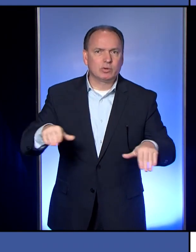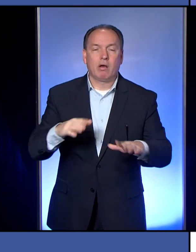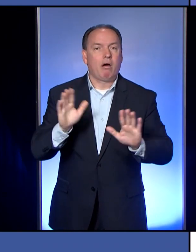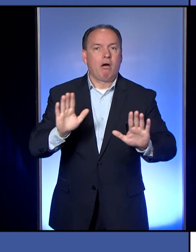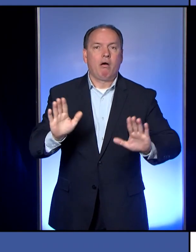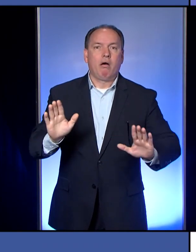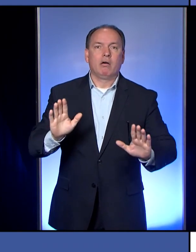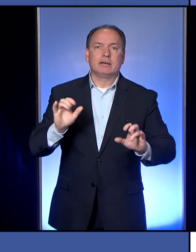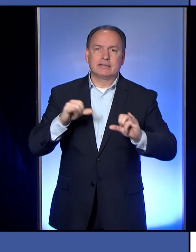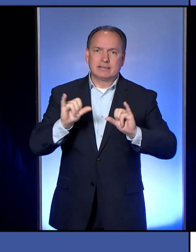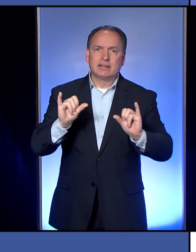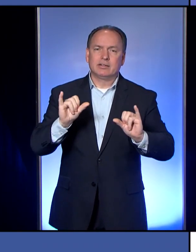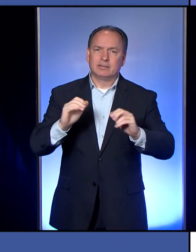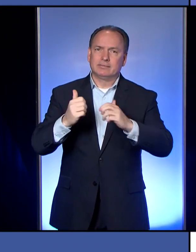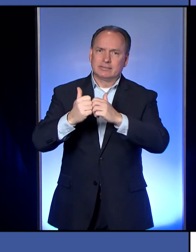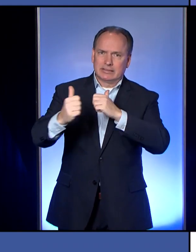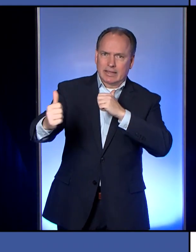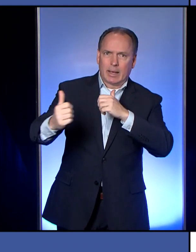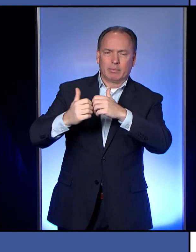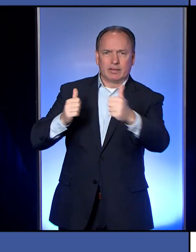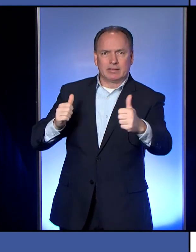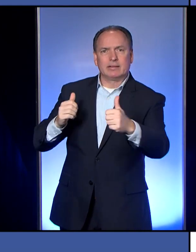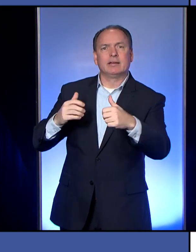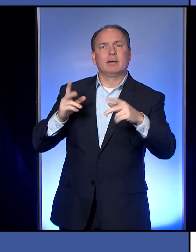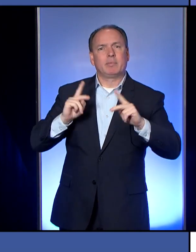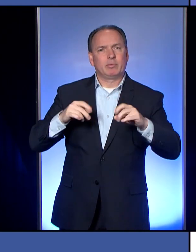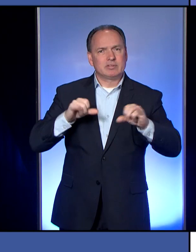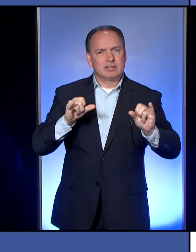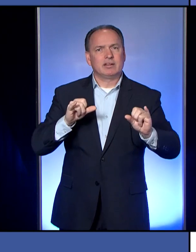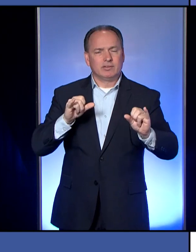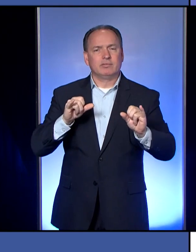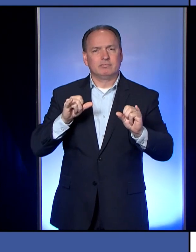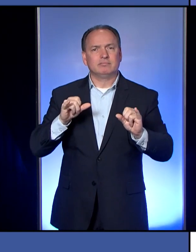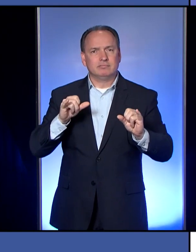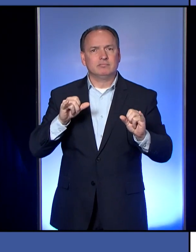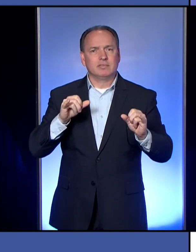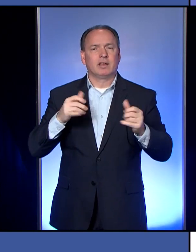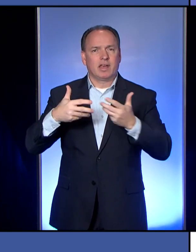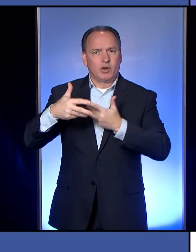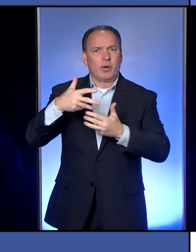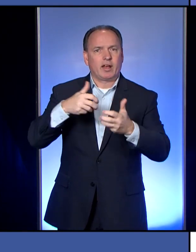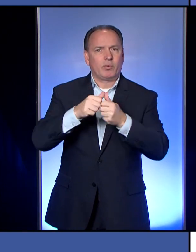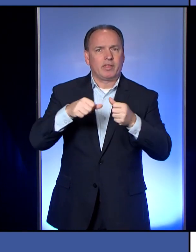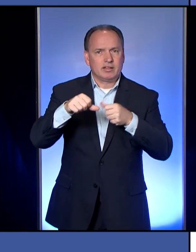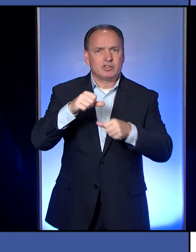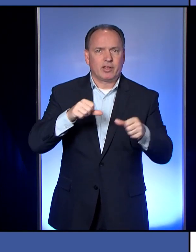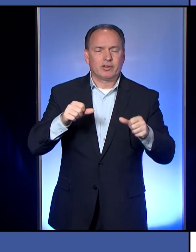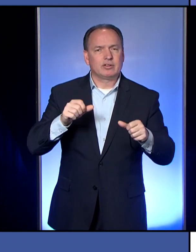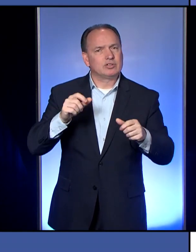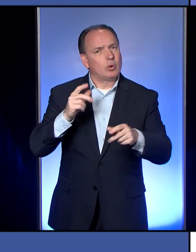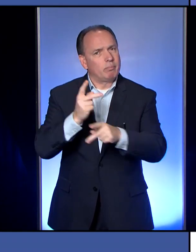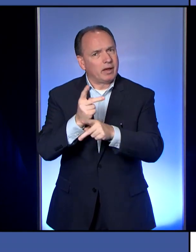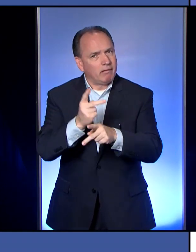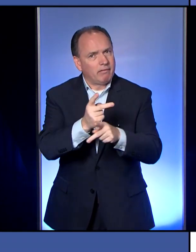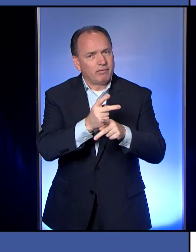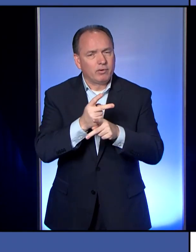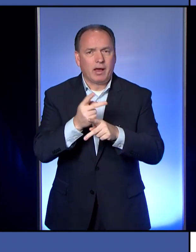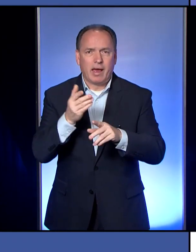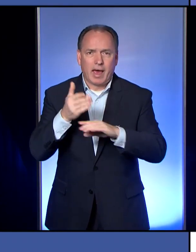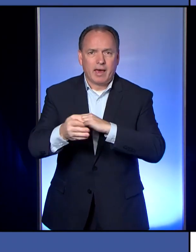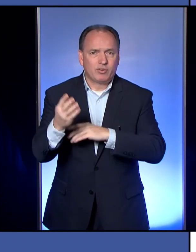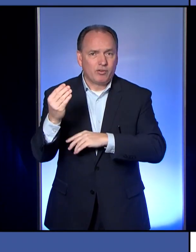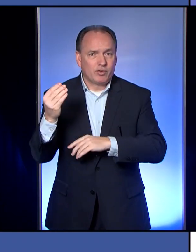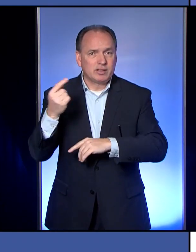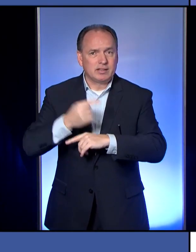because people do still go out to the grocery store. People still do have some interactions with others. So you're, after 14 days,